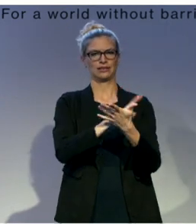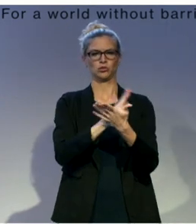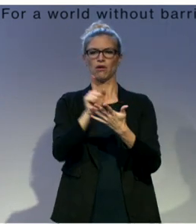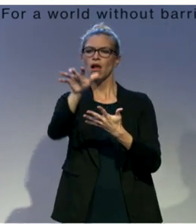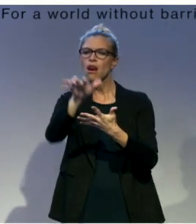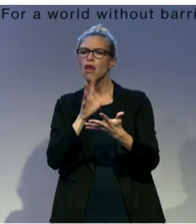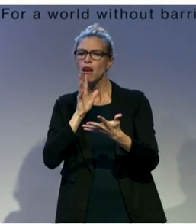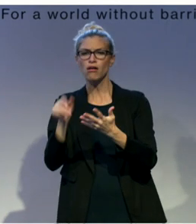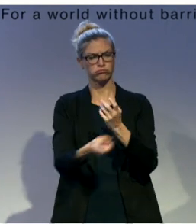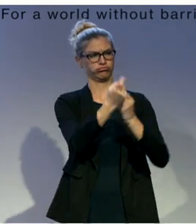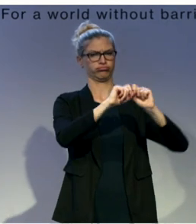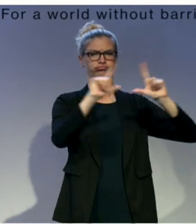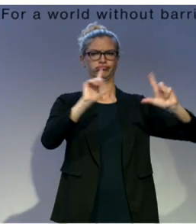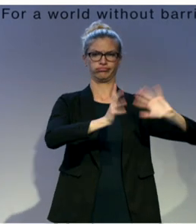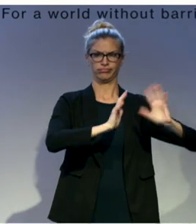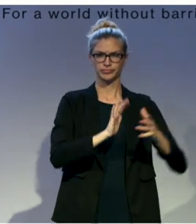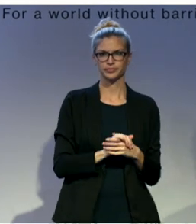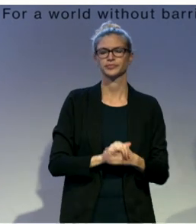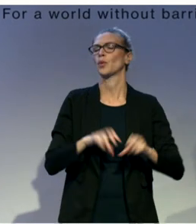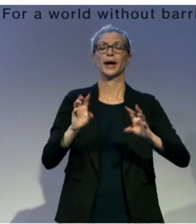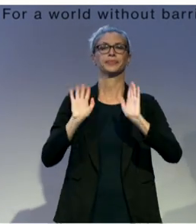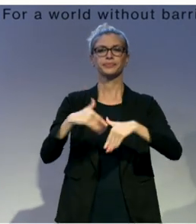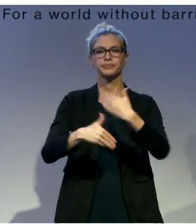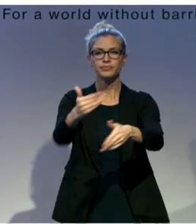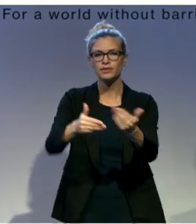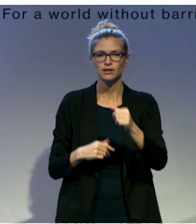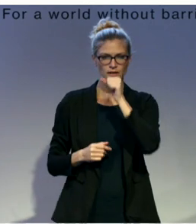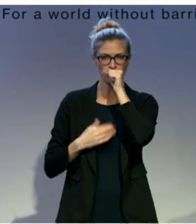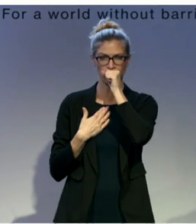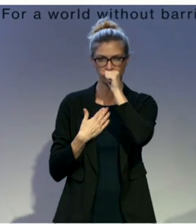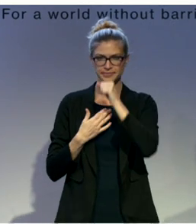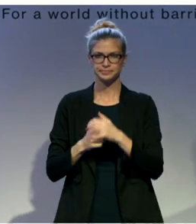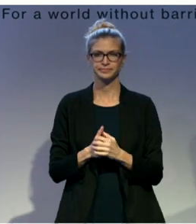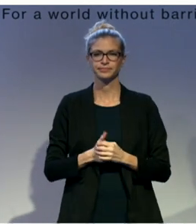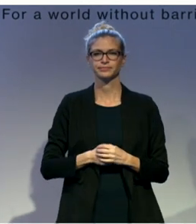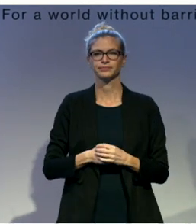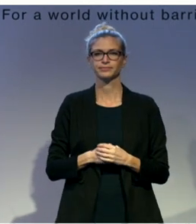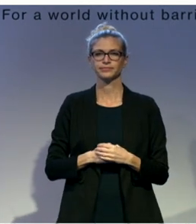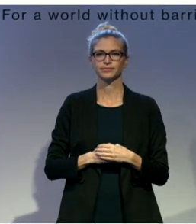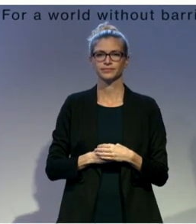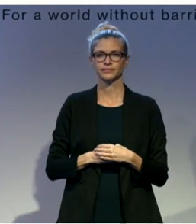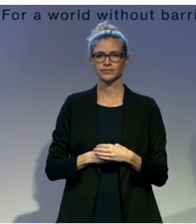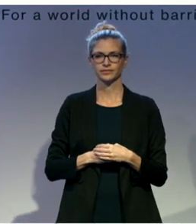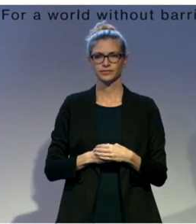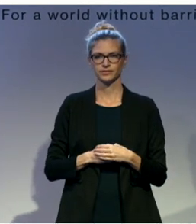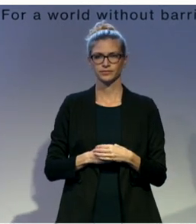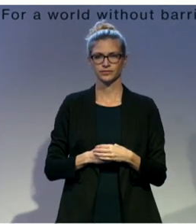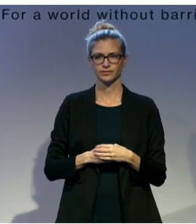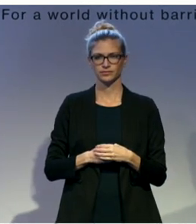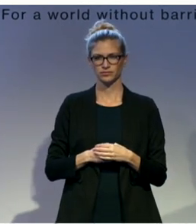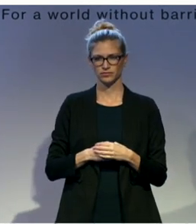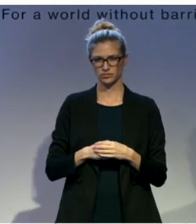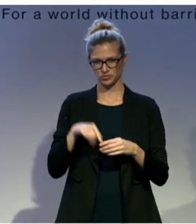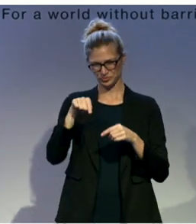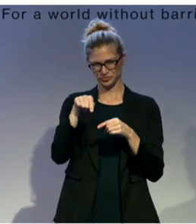I'm just going to continue. Okay. So as mentioned, this was part of the future roadmap for FingerTalk, but that has since